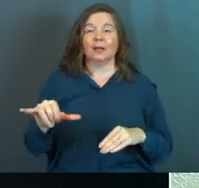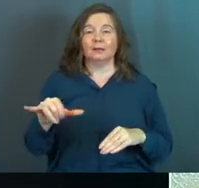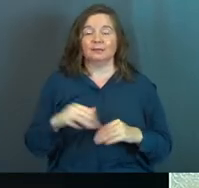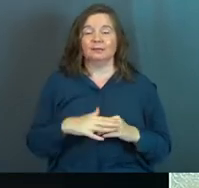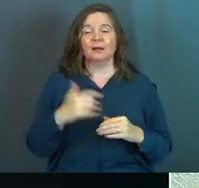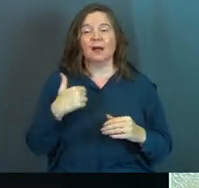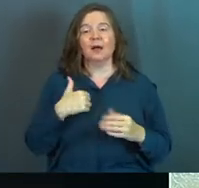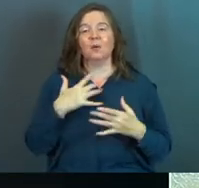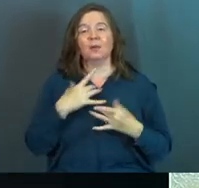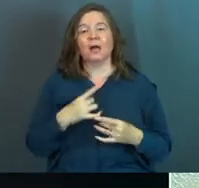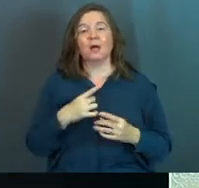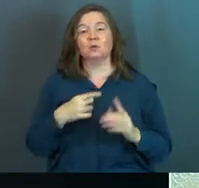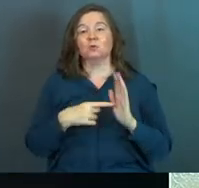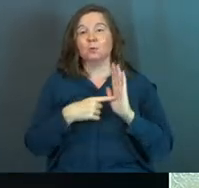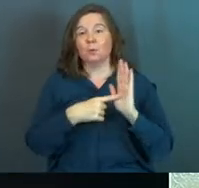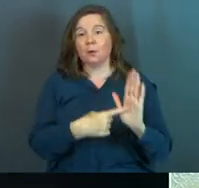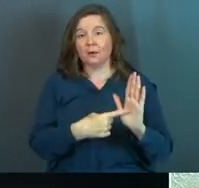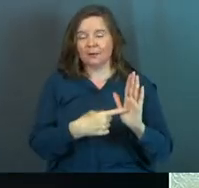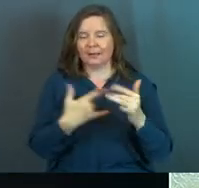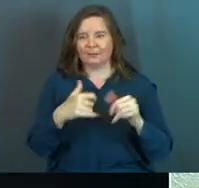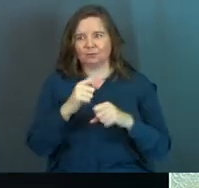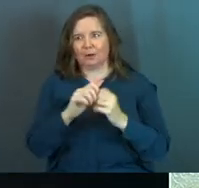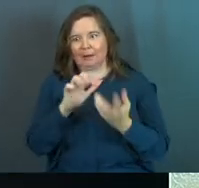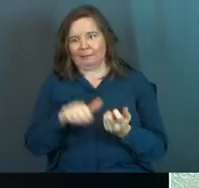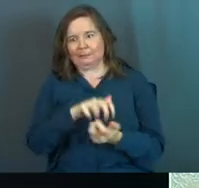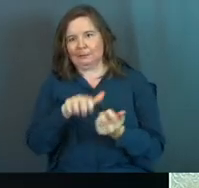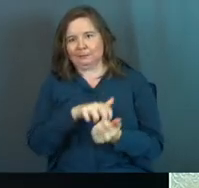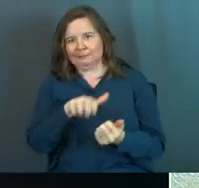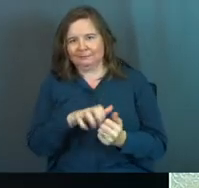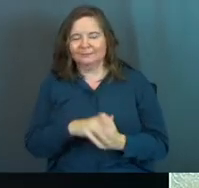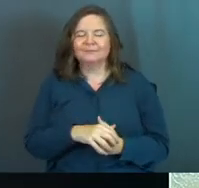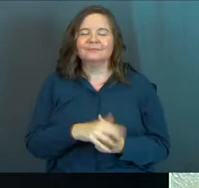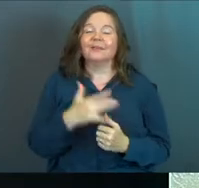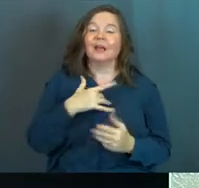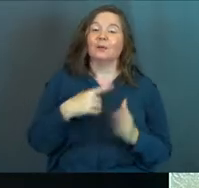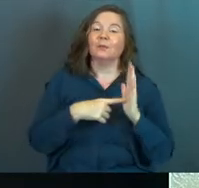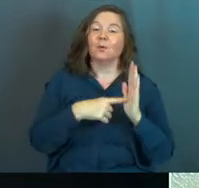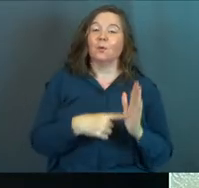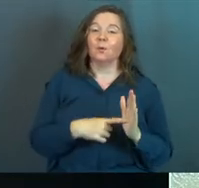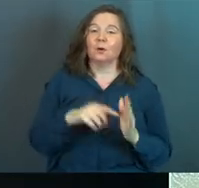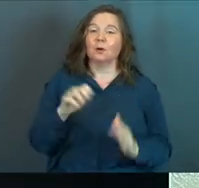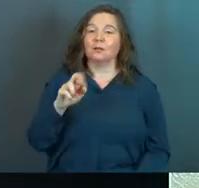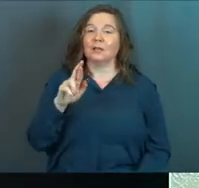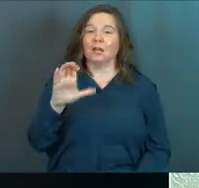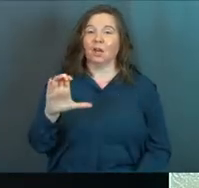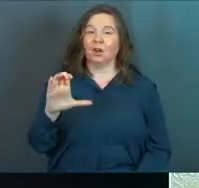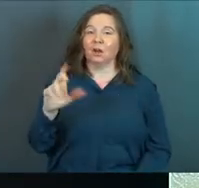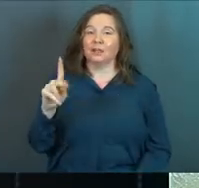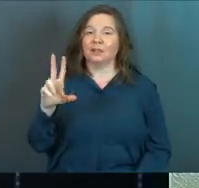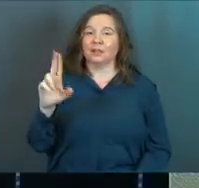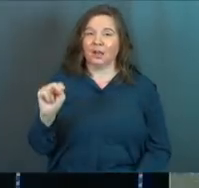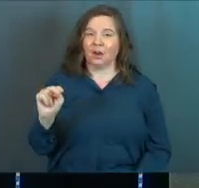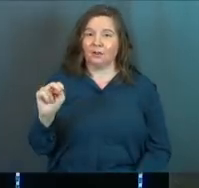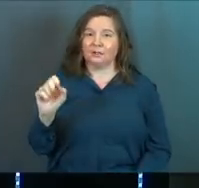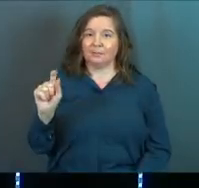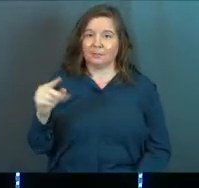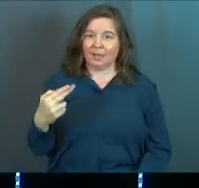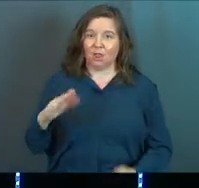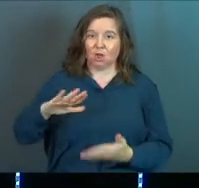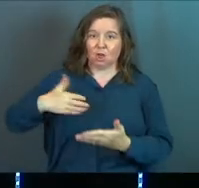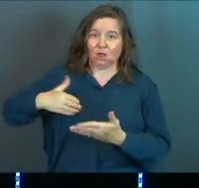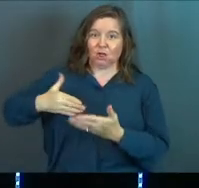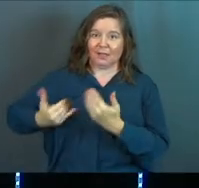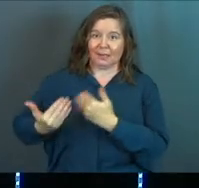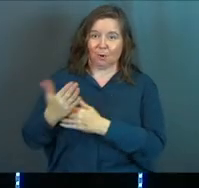that, I would just like to point out, I'm still trying to chew up here. I'd like to point out that Eric and Karen Smith cooked out on the grills this